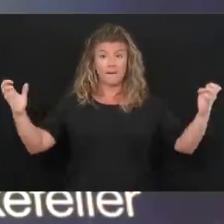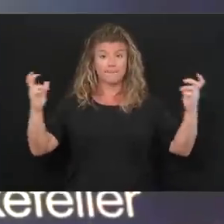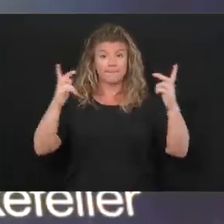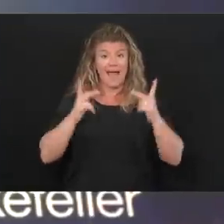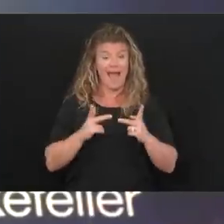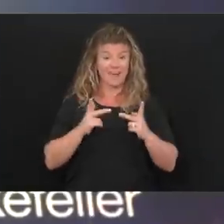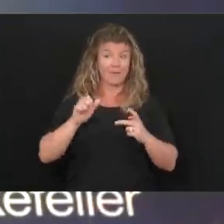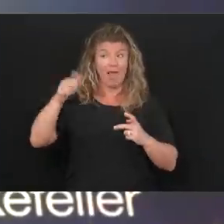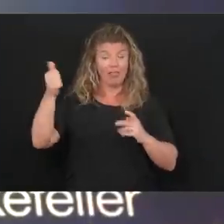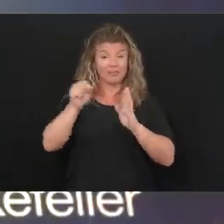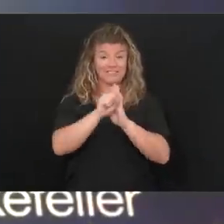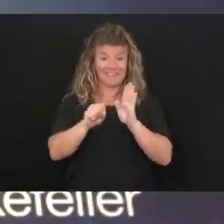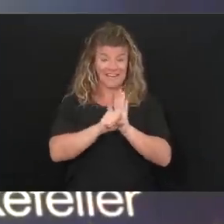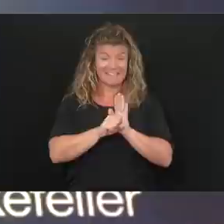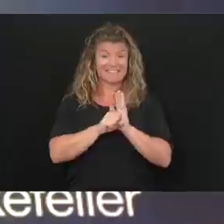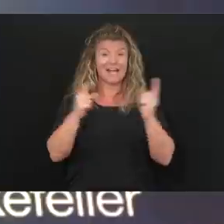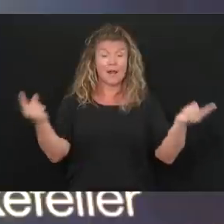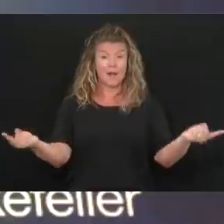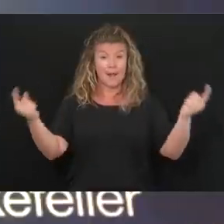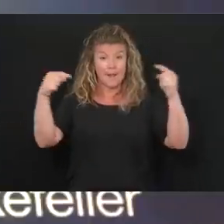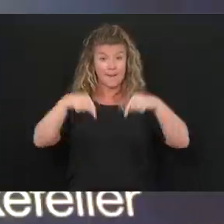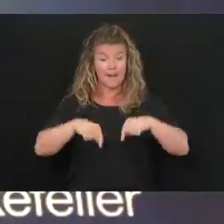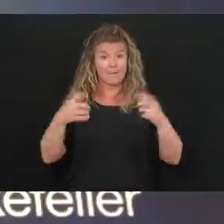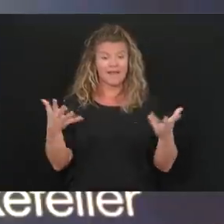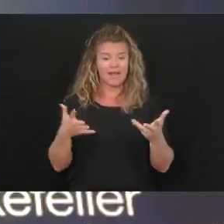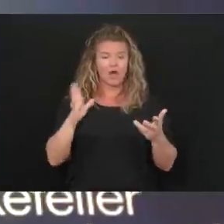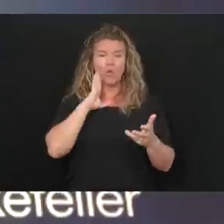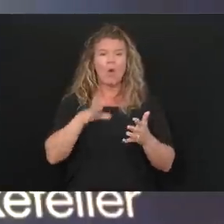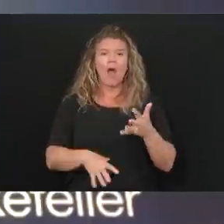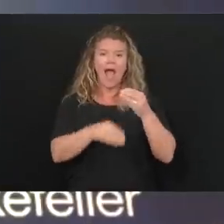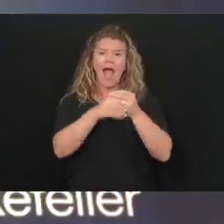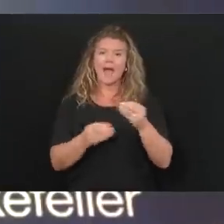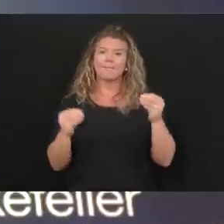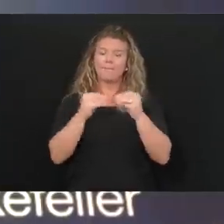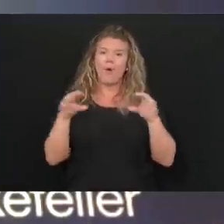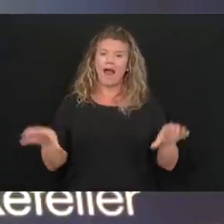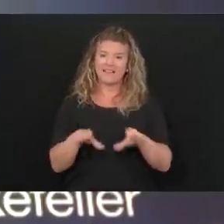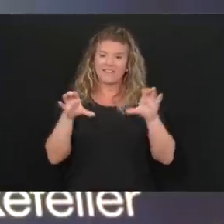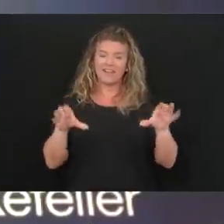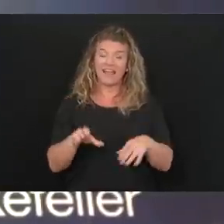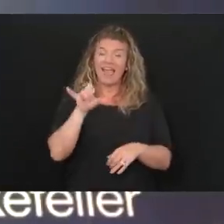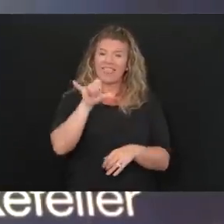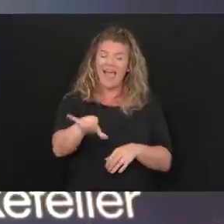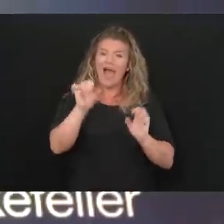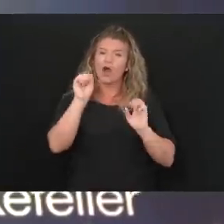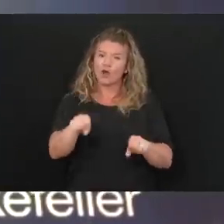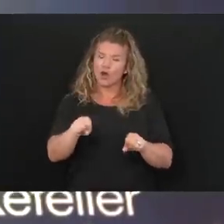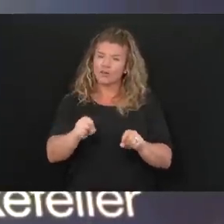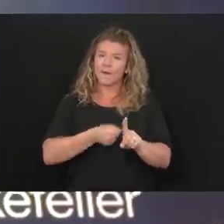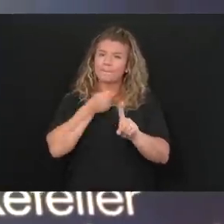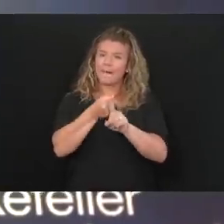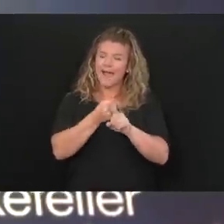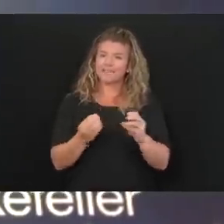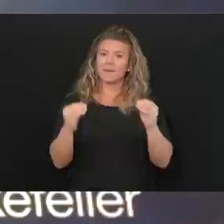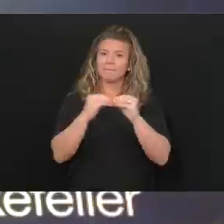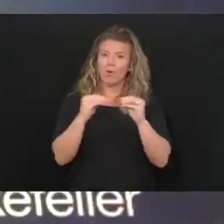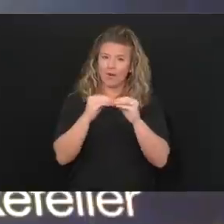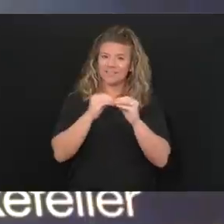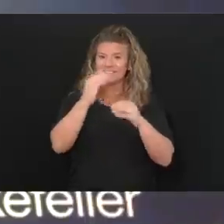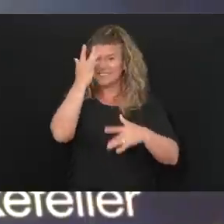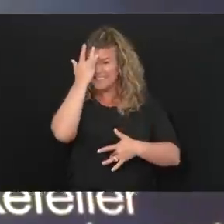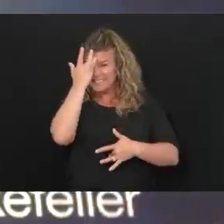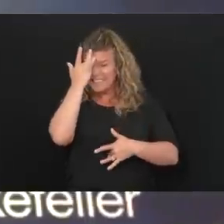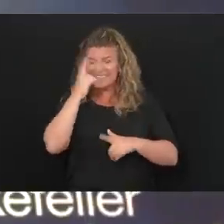come into West Virginia from other states with more activity, that will likely introduce COVID into some of the